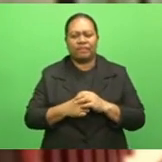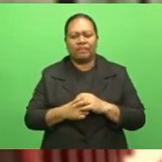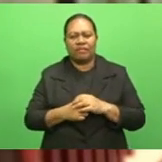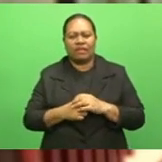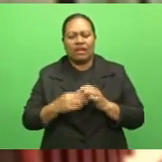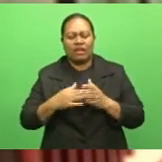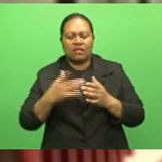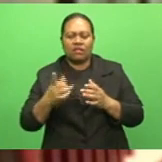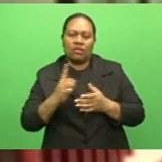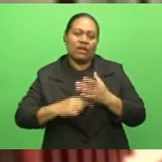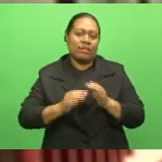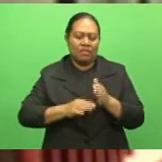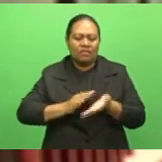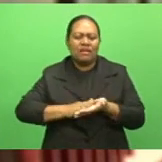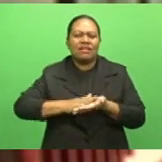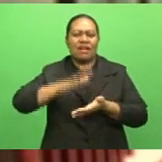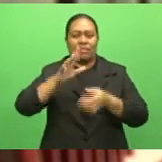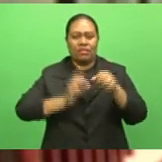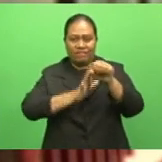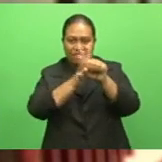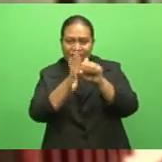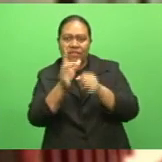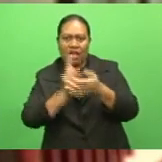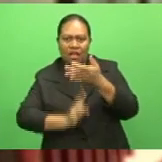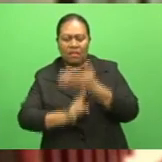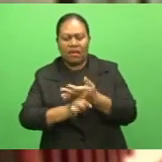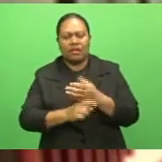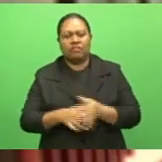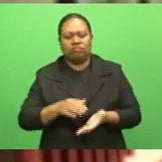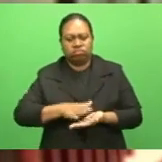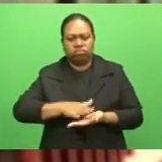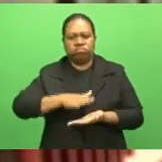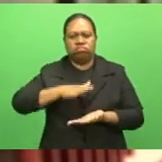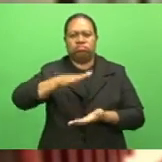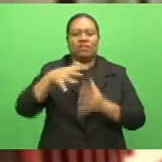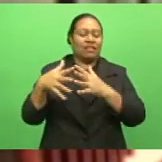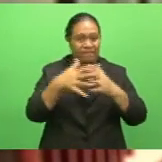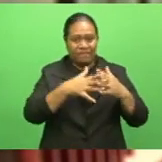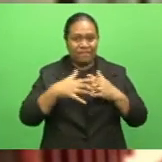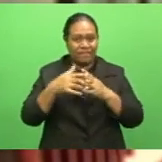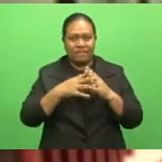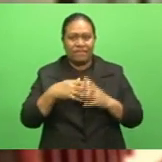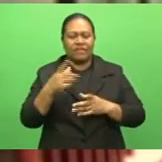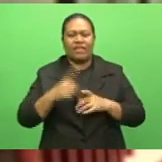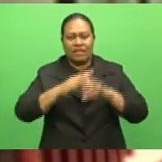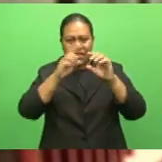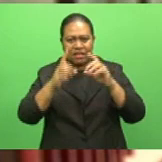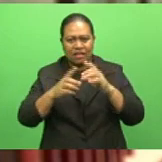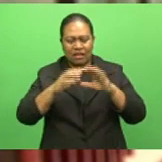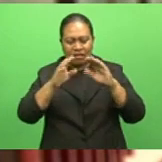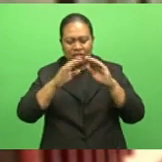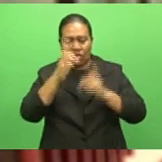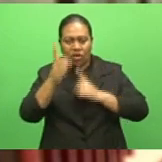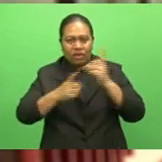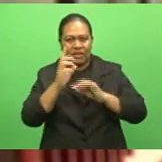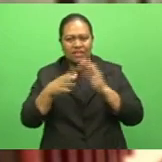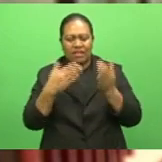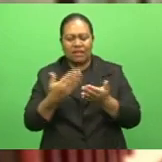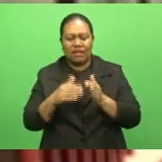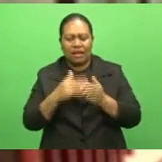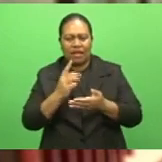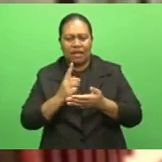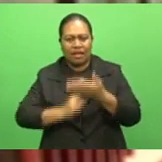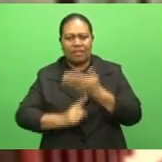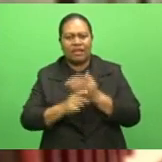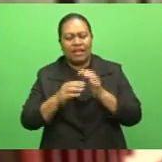ever-increasing numbers of COVID-19 cases, and the statement in the U.S. Congress over the latest stimulus package. Investors are keen